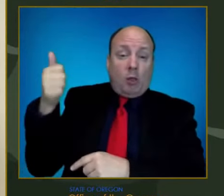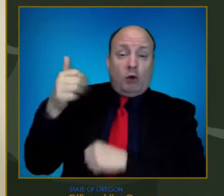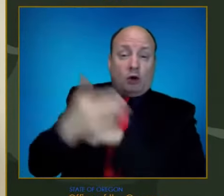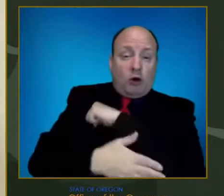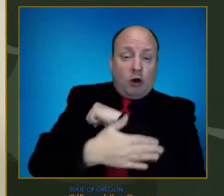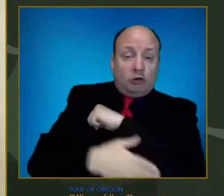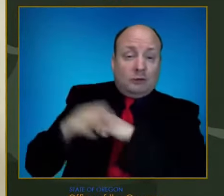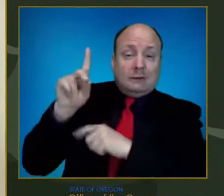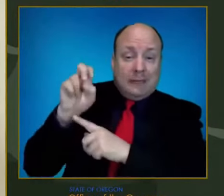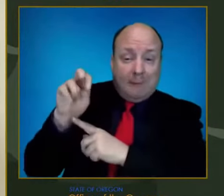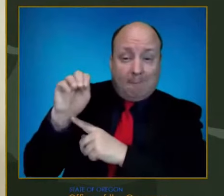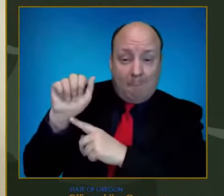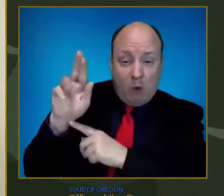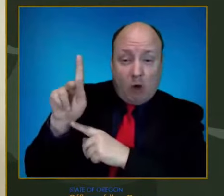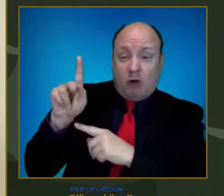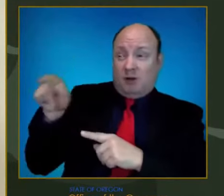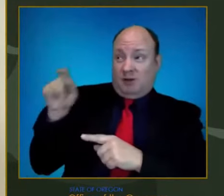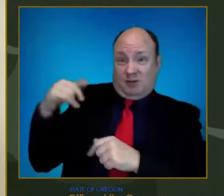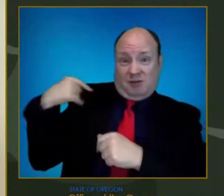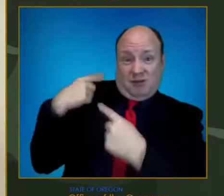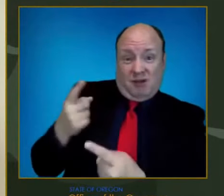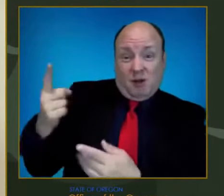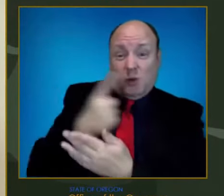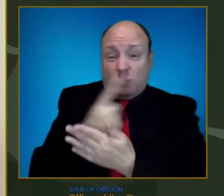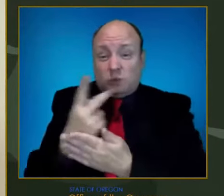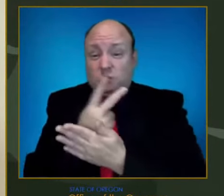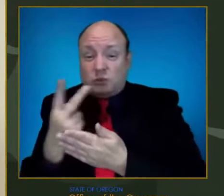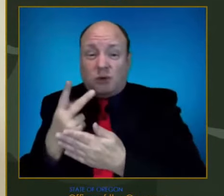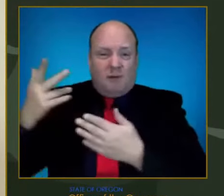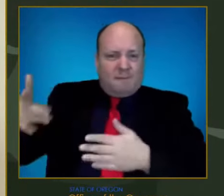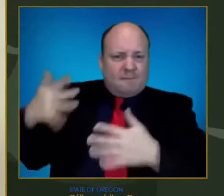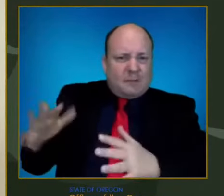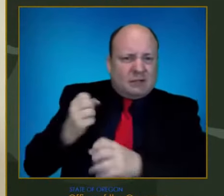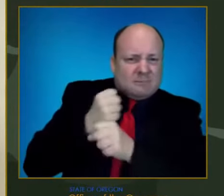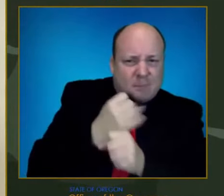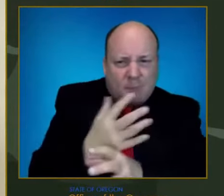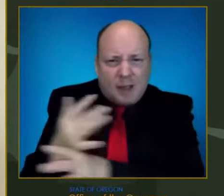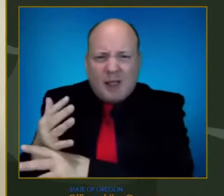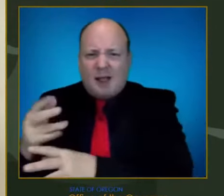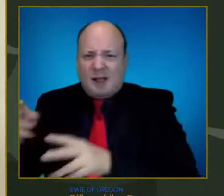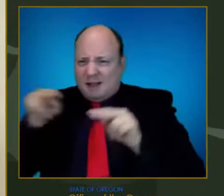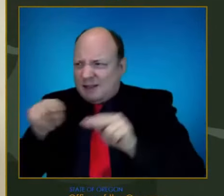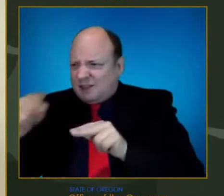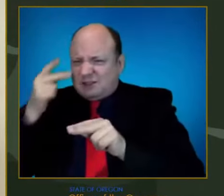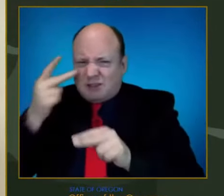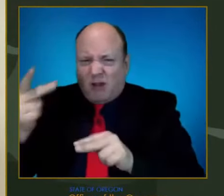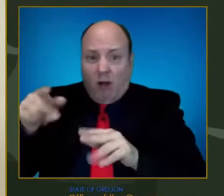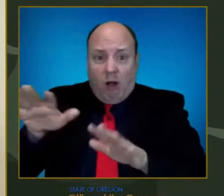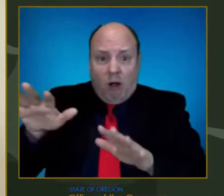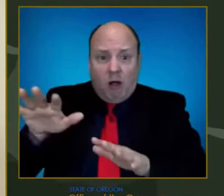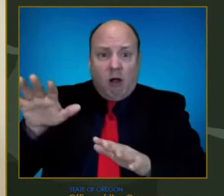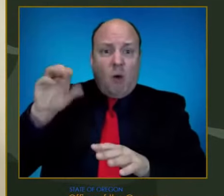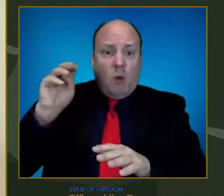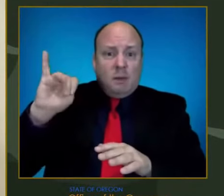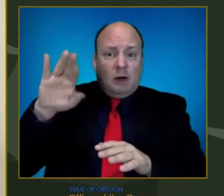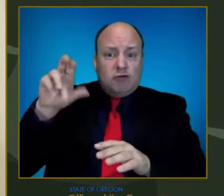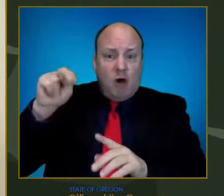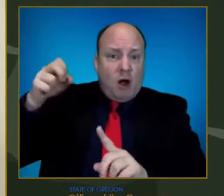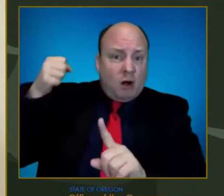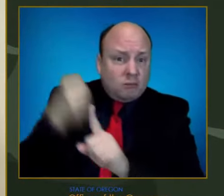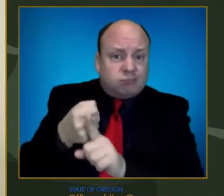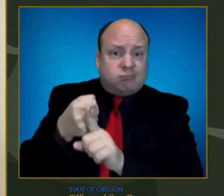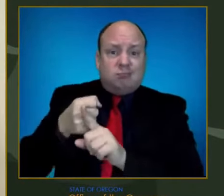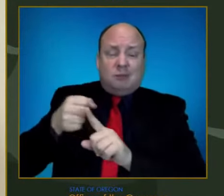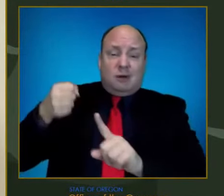few weeks to prepare before Omicron hits our communities and healthcare systems in full force. I've asked the